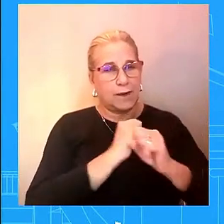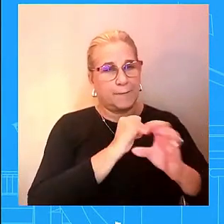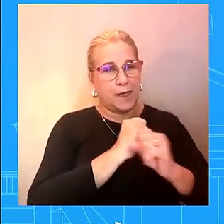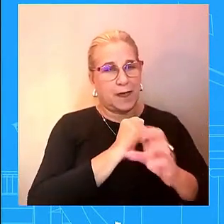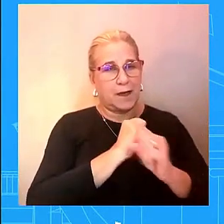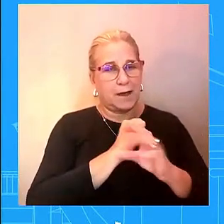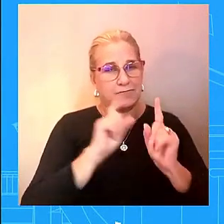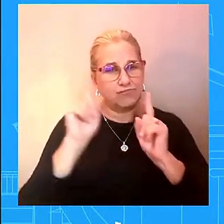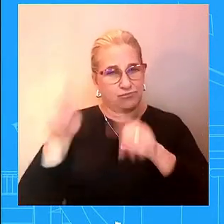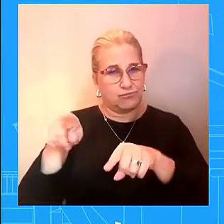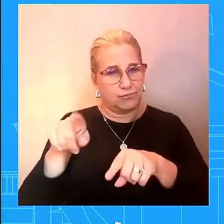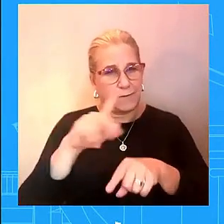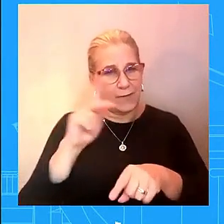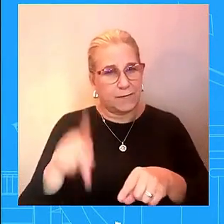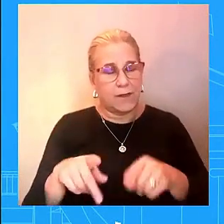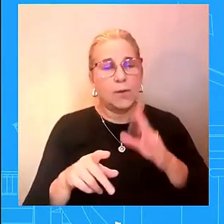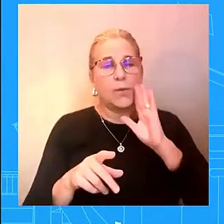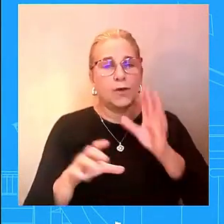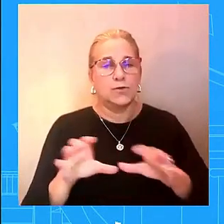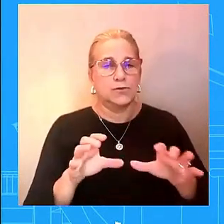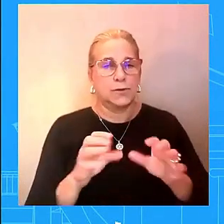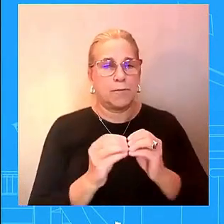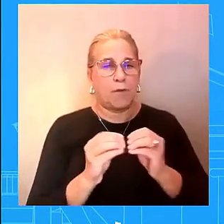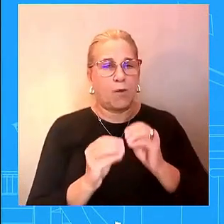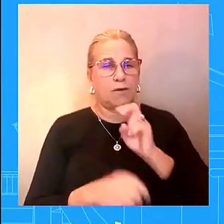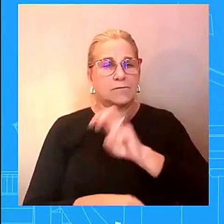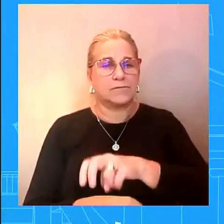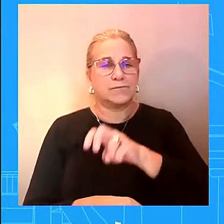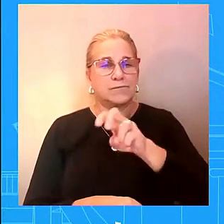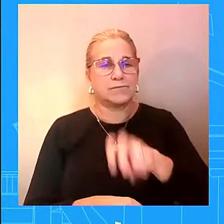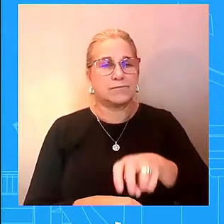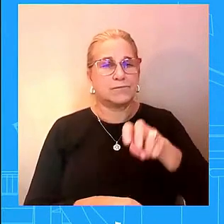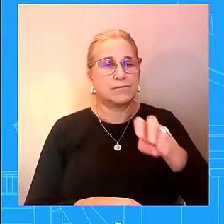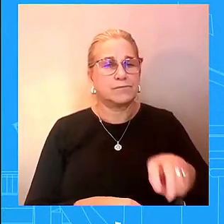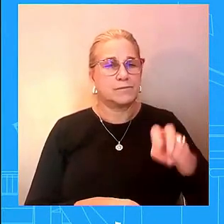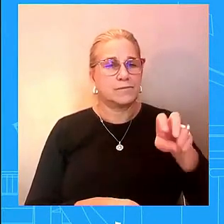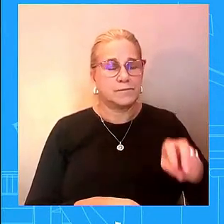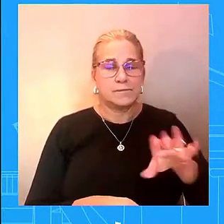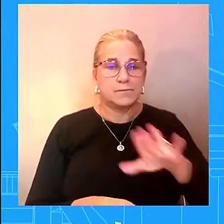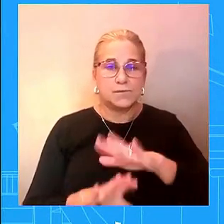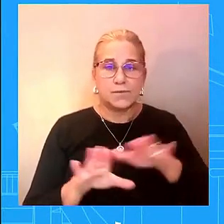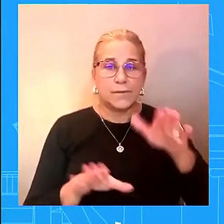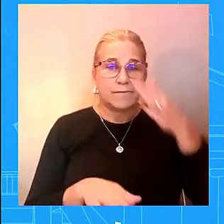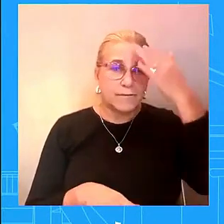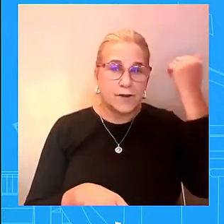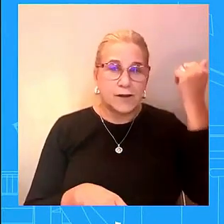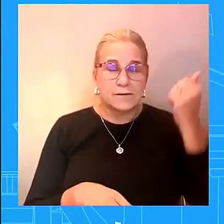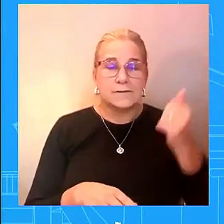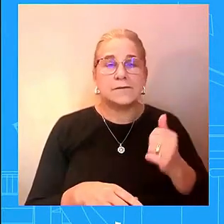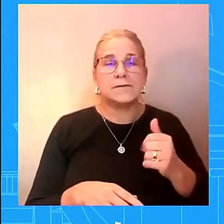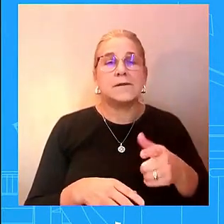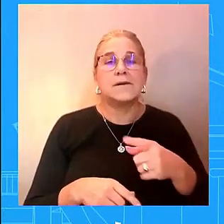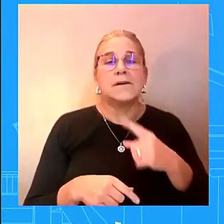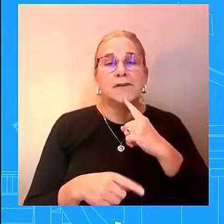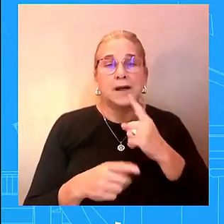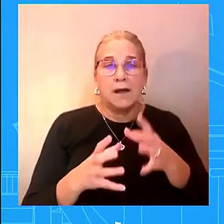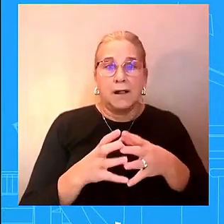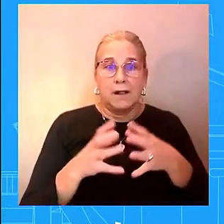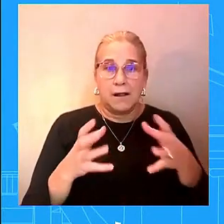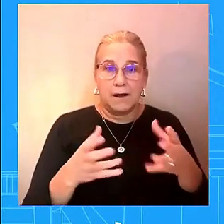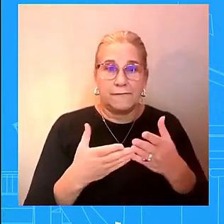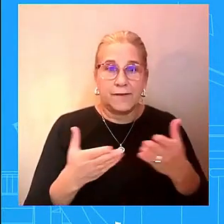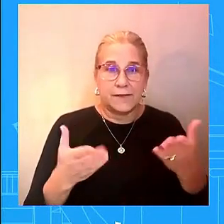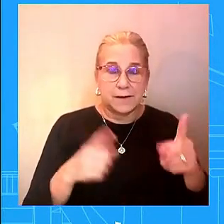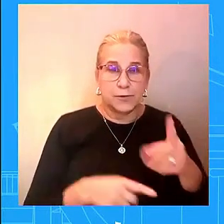to come uh but we cannot forget what we have seen this past couple of weeks two historic hurricanes right let's not forget